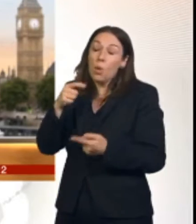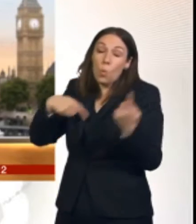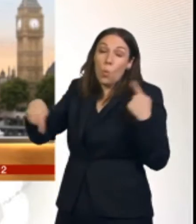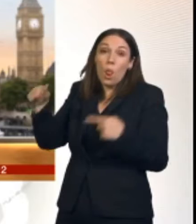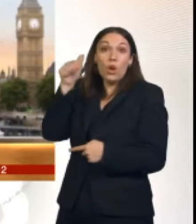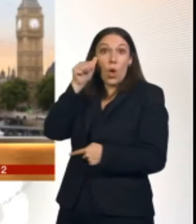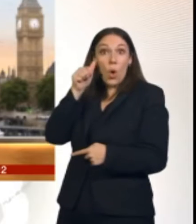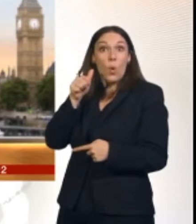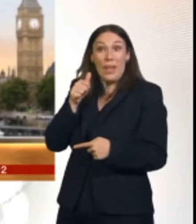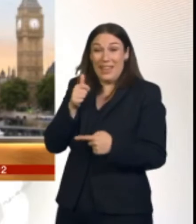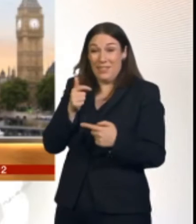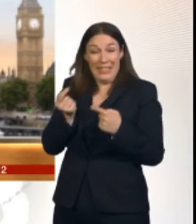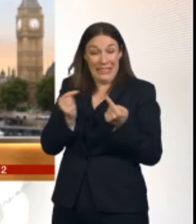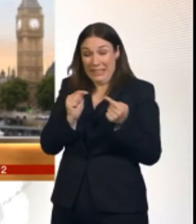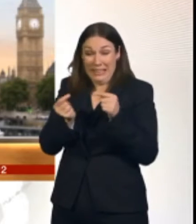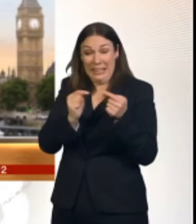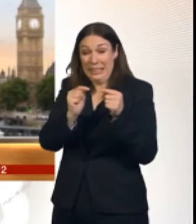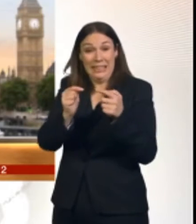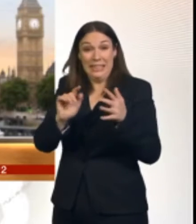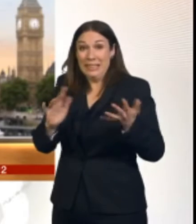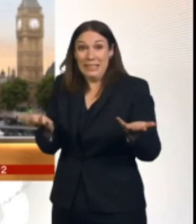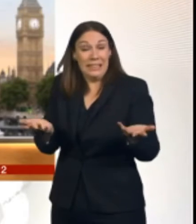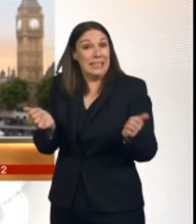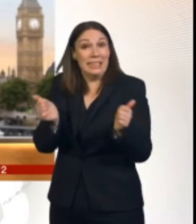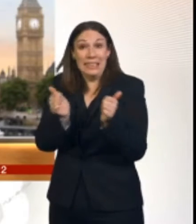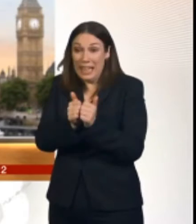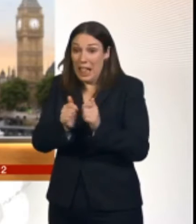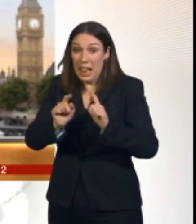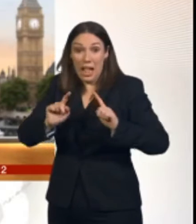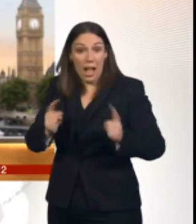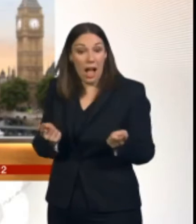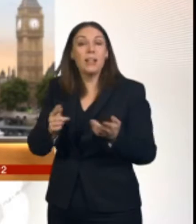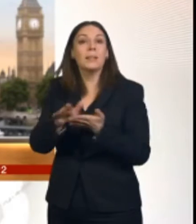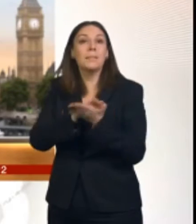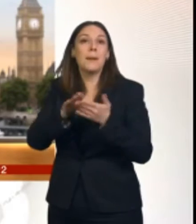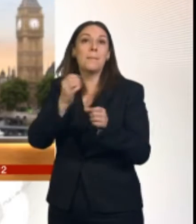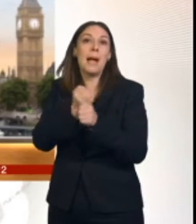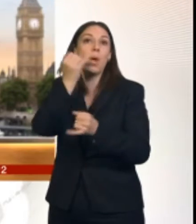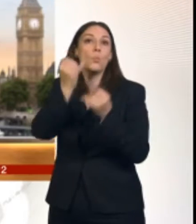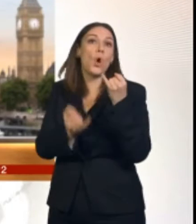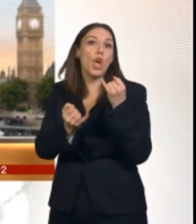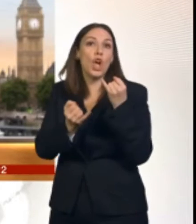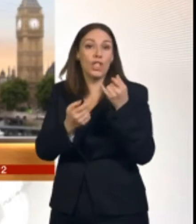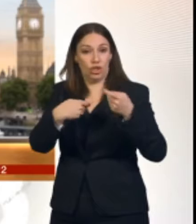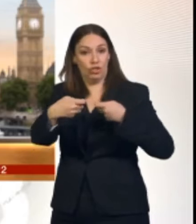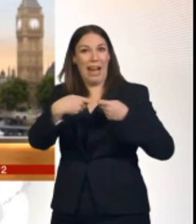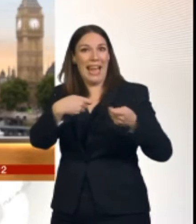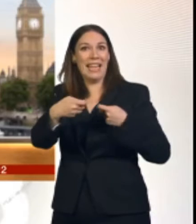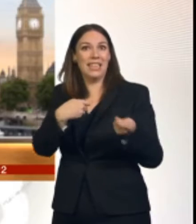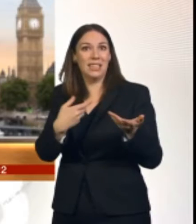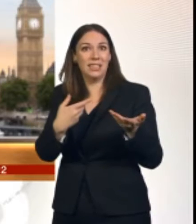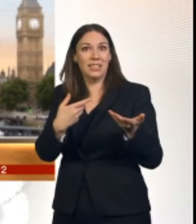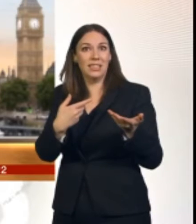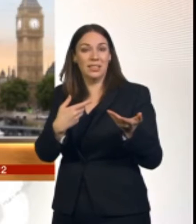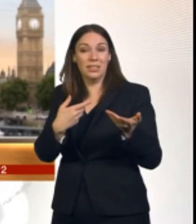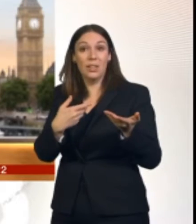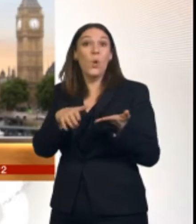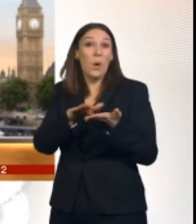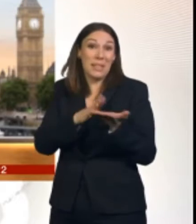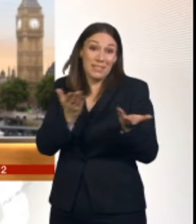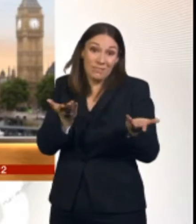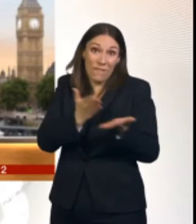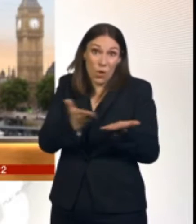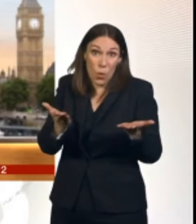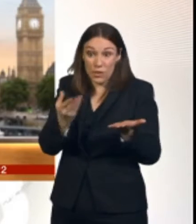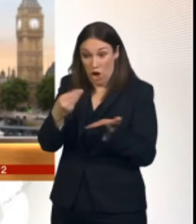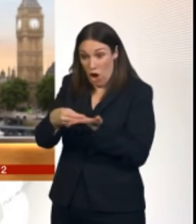impediments to trade with the European Union, and anything that creates impediments to trade will increase costs and prices. So